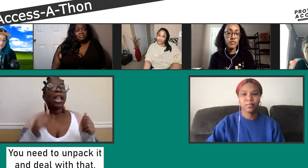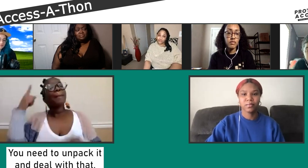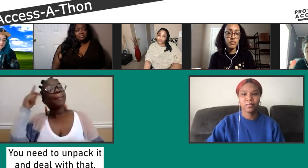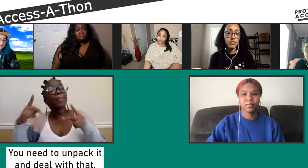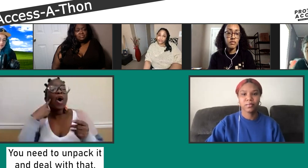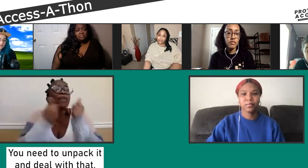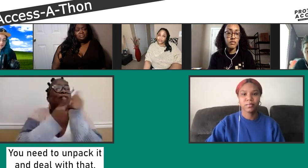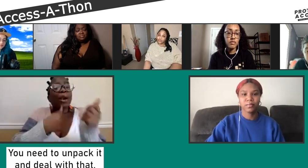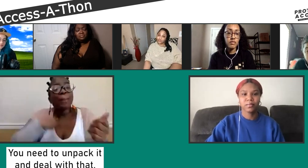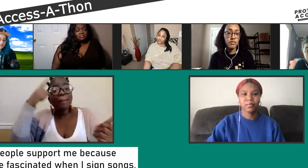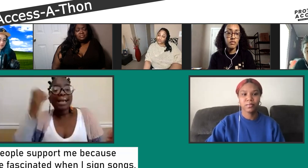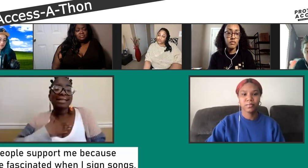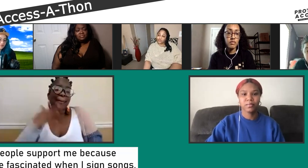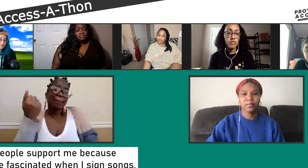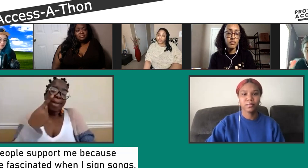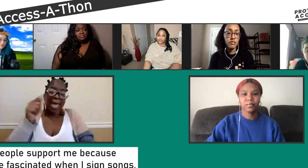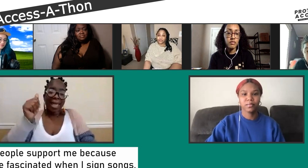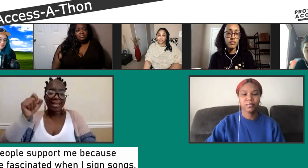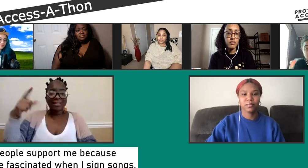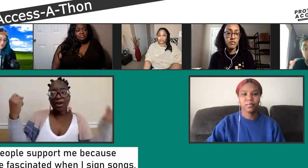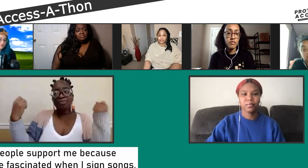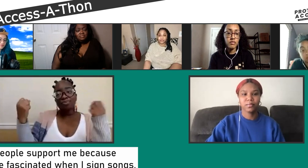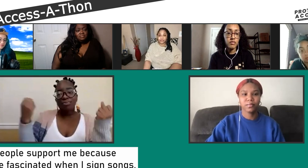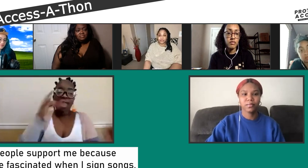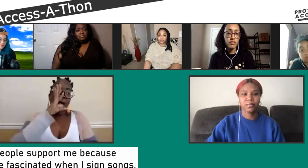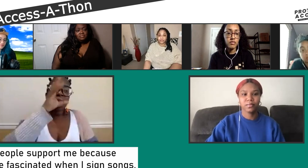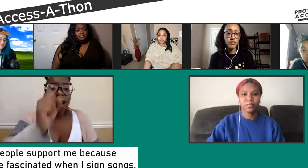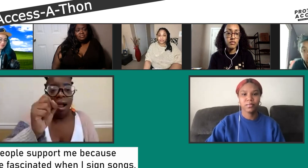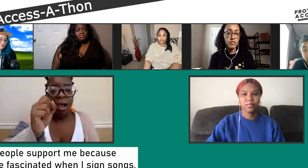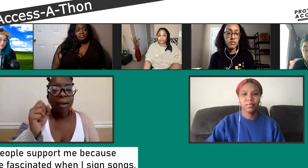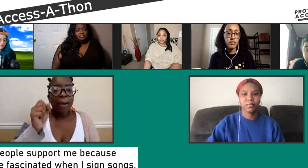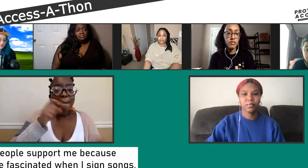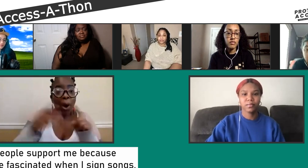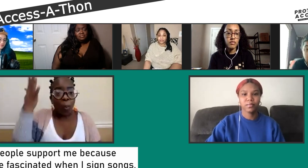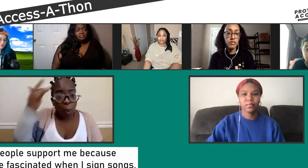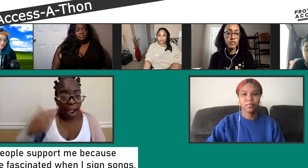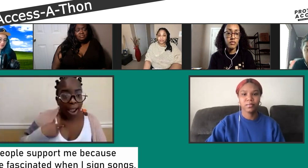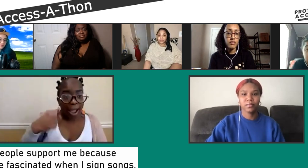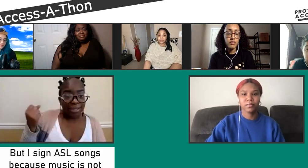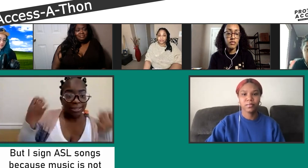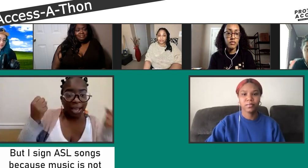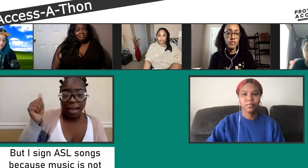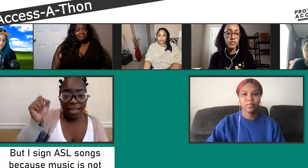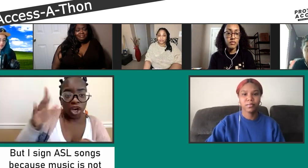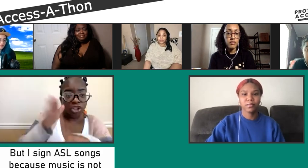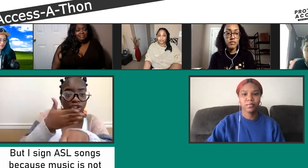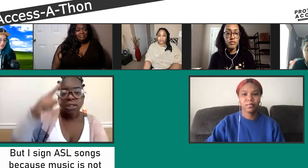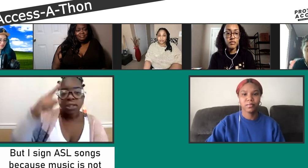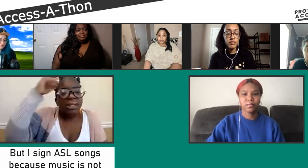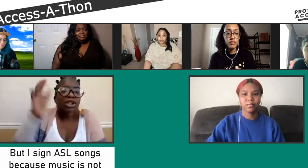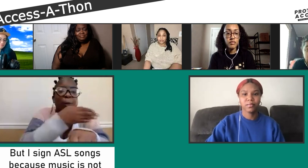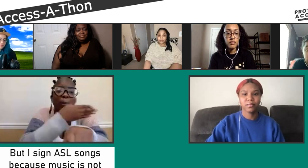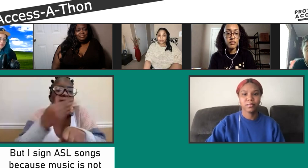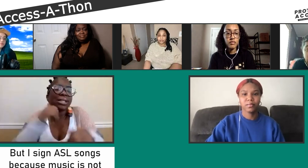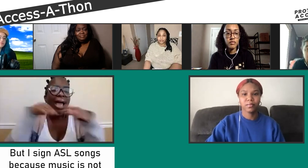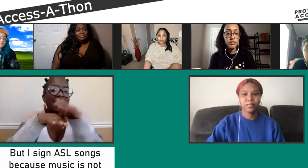relating with it, and so, you know, people are following me because I'm good at doing ASL music, and they're so fascinated, but the reason